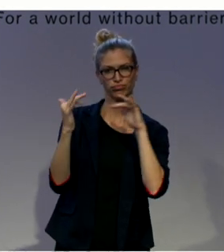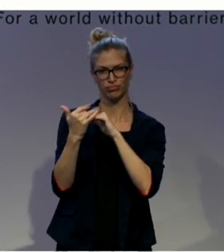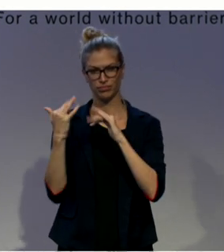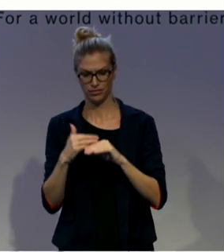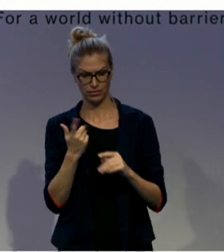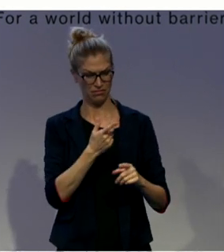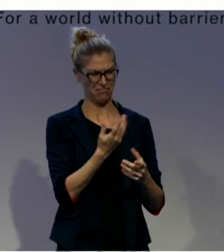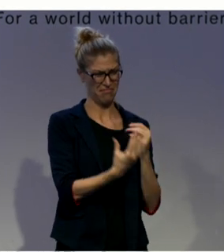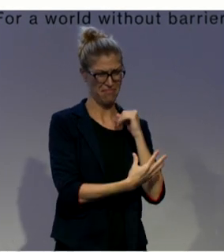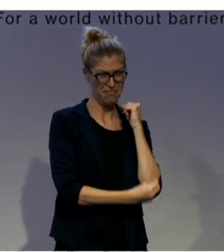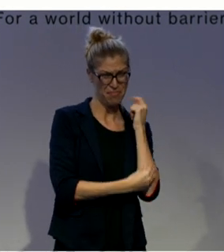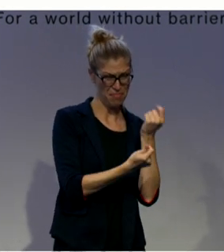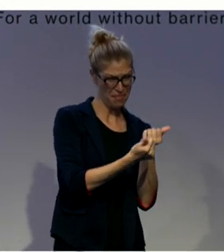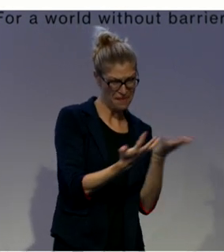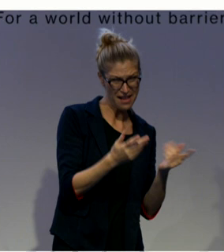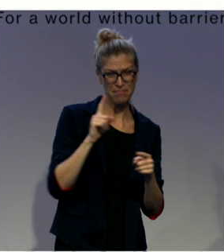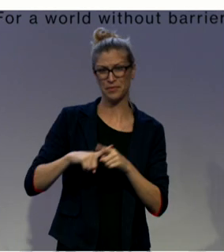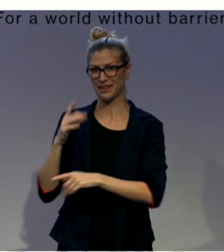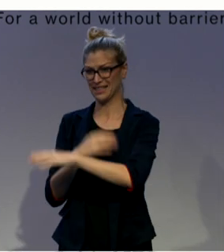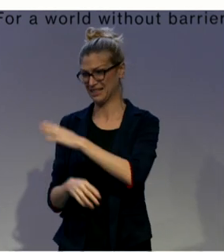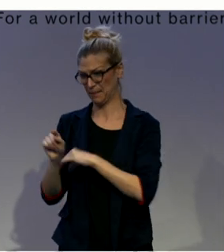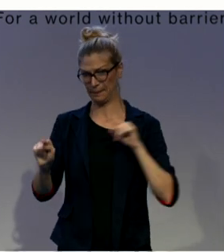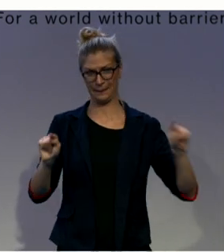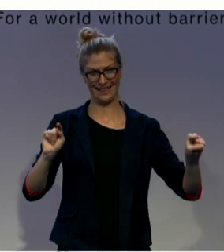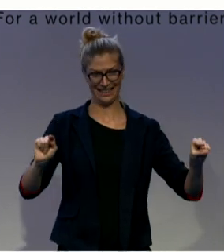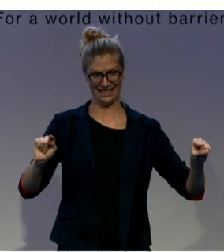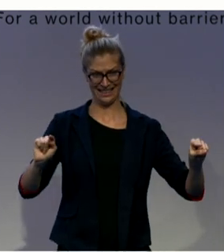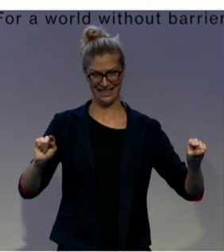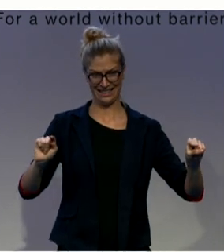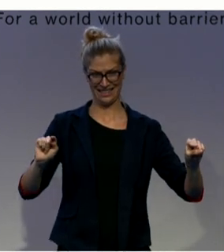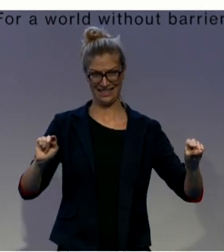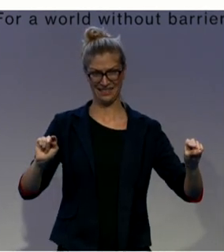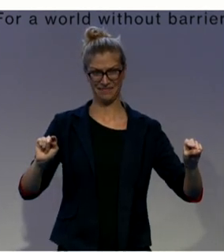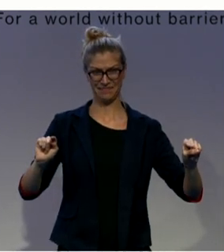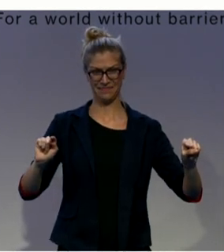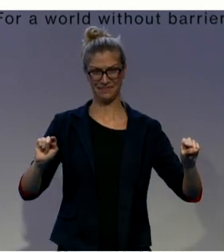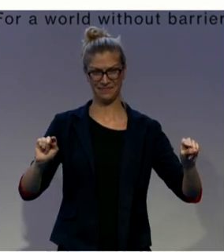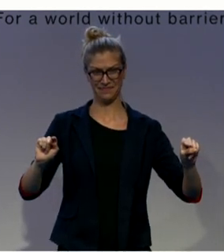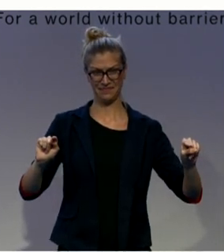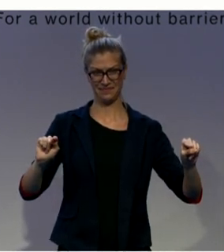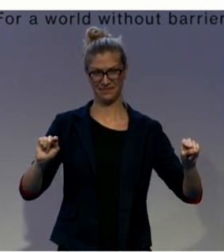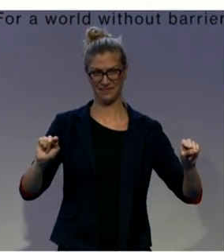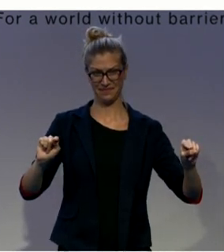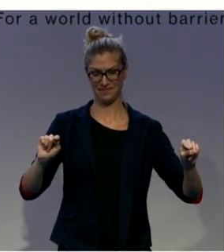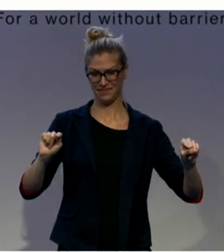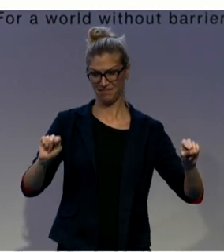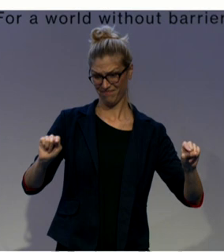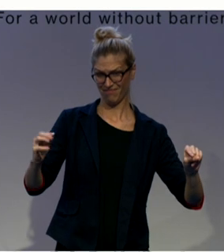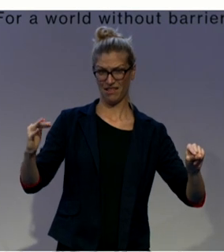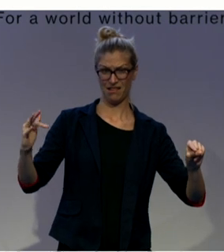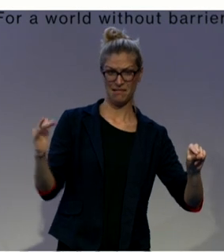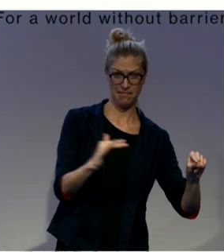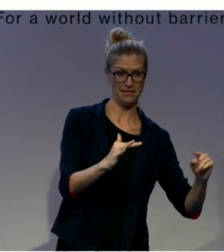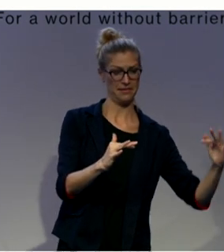tends to be an important component of poverty. Therefore, the specific needs of people with disabilities, especially when